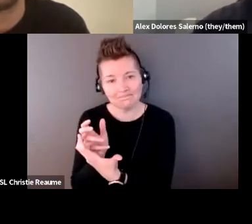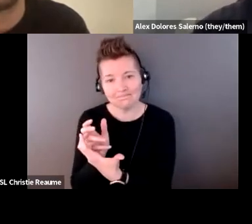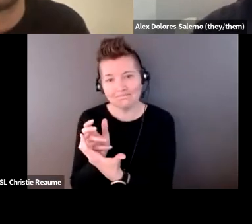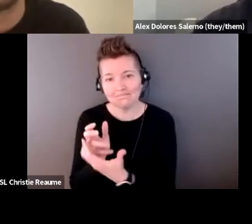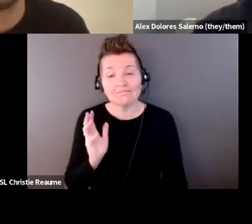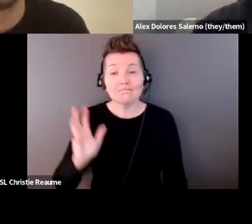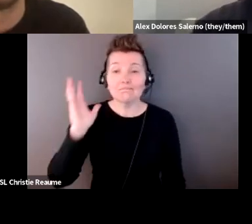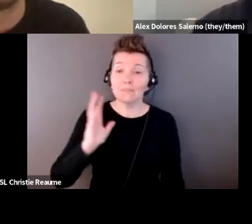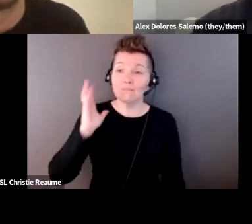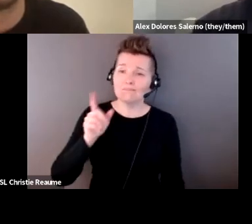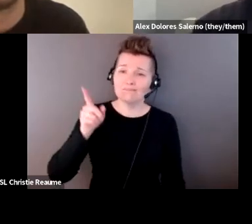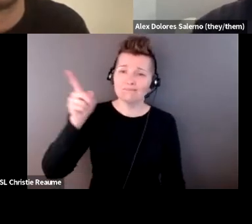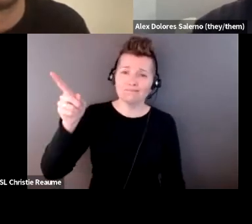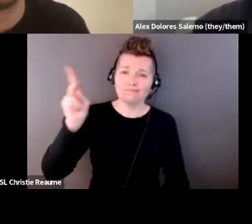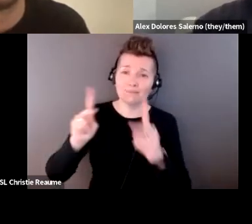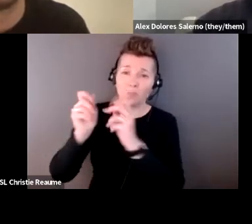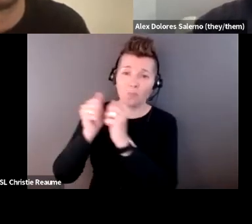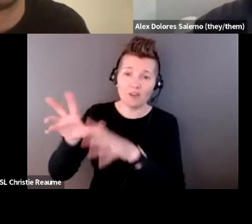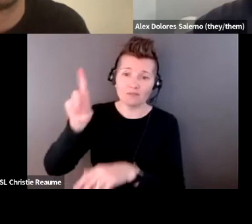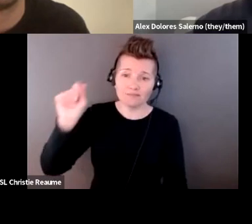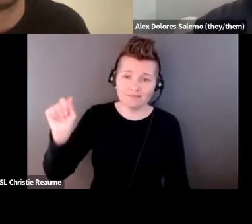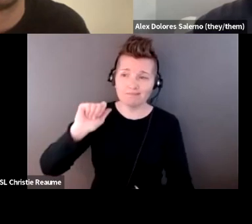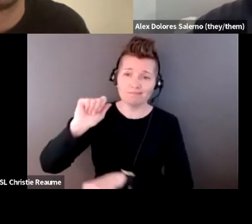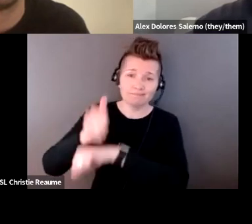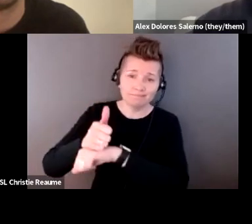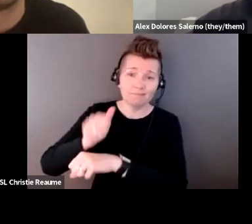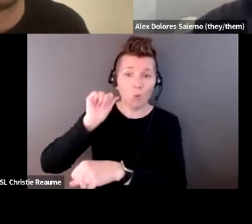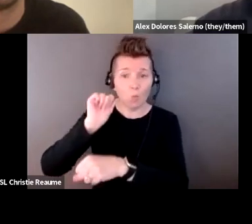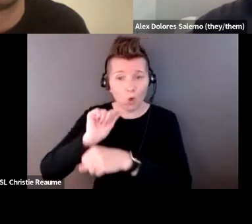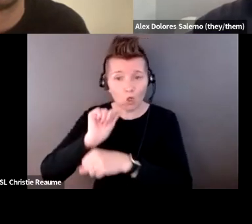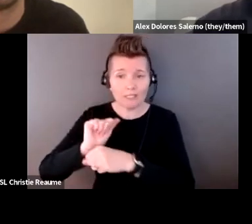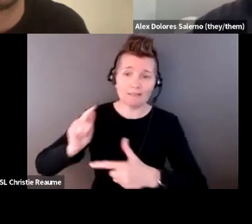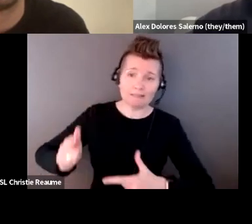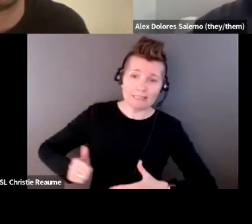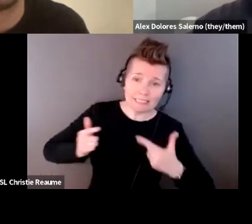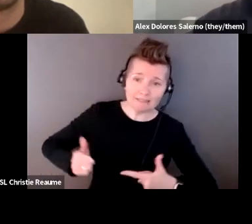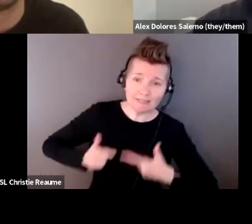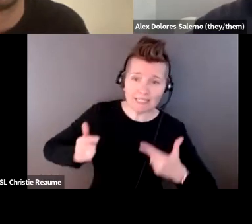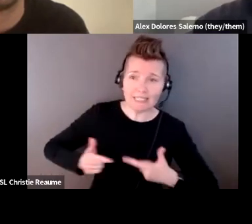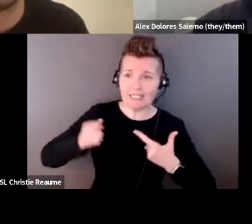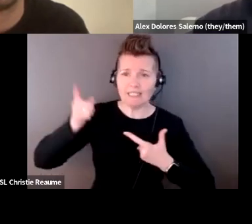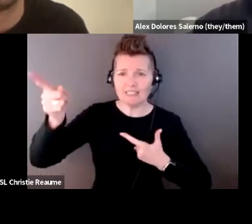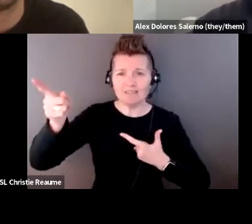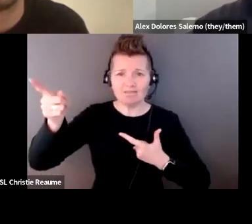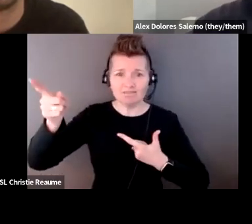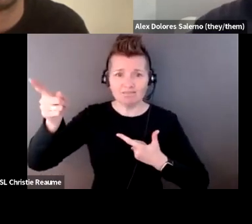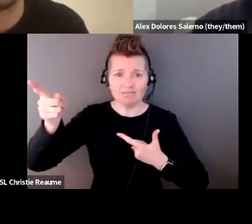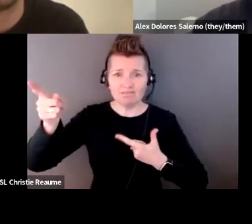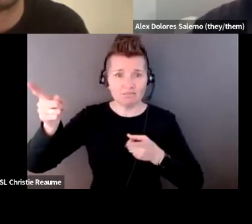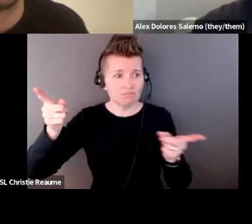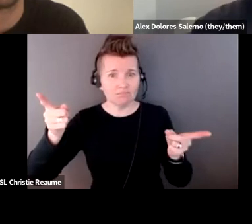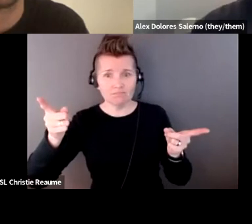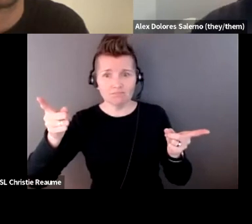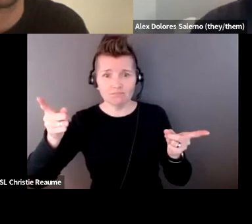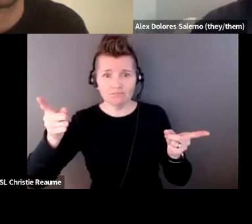established ways of working and living were made impossible for the non